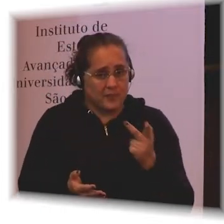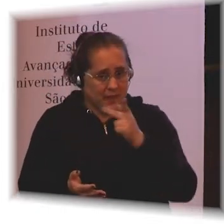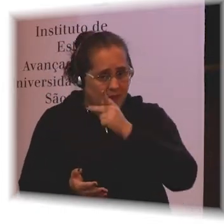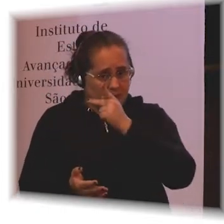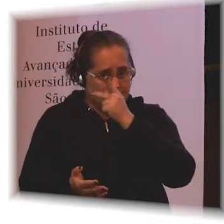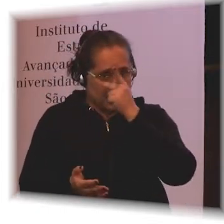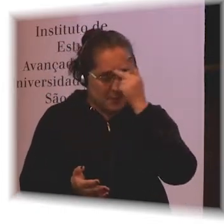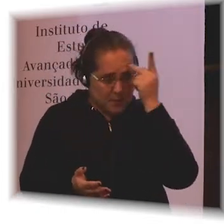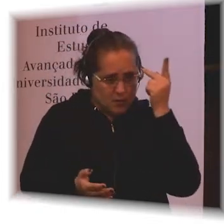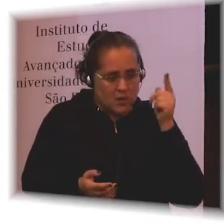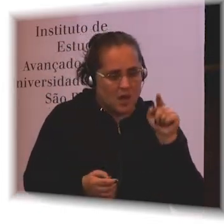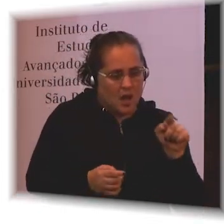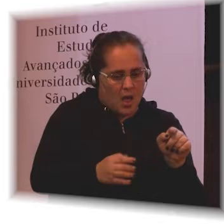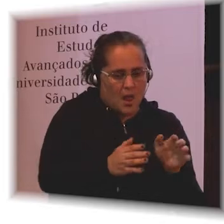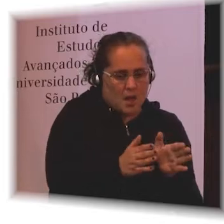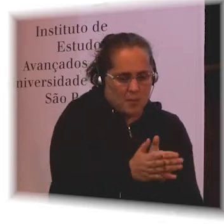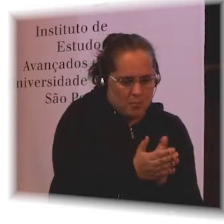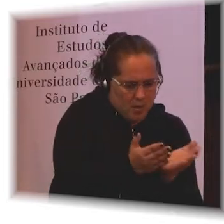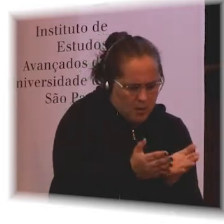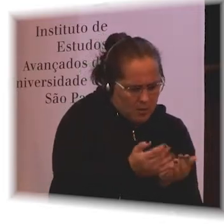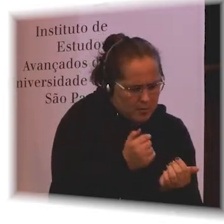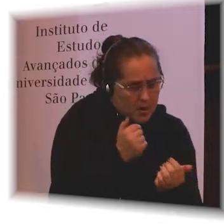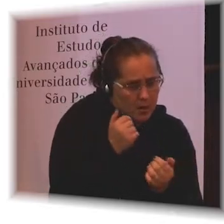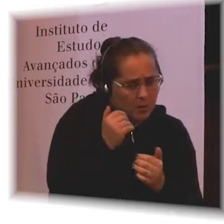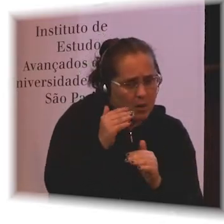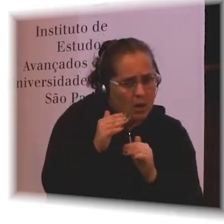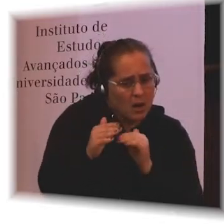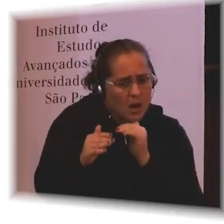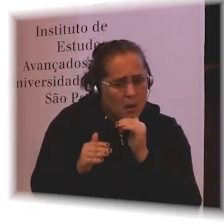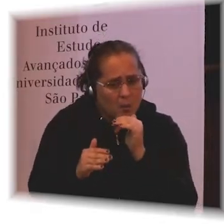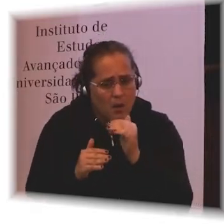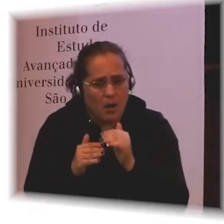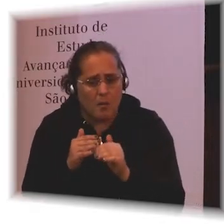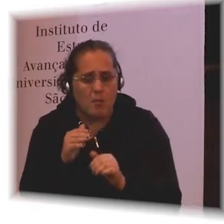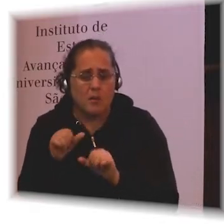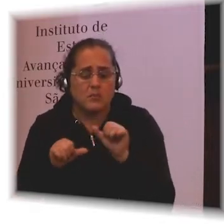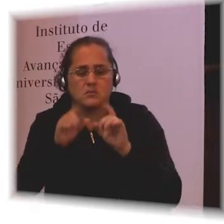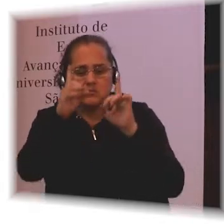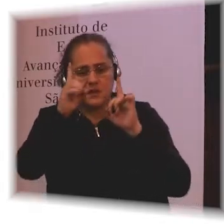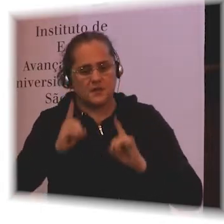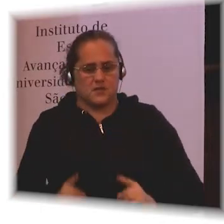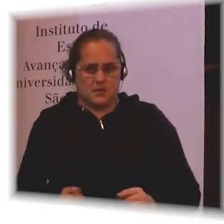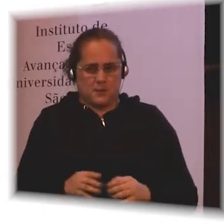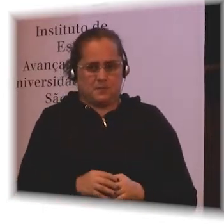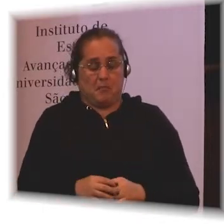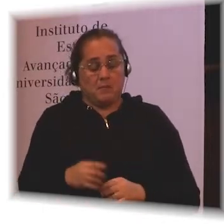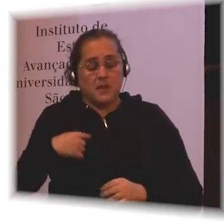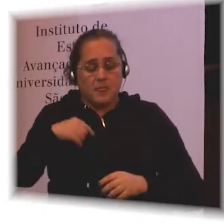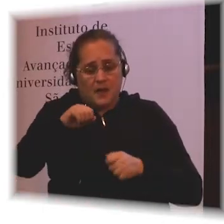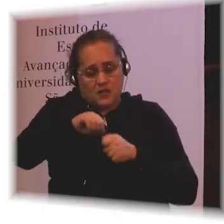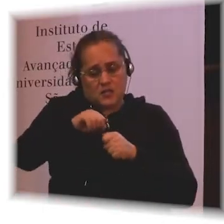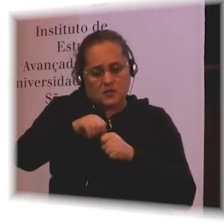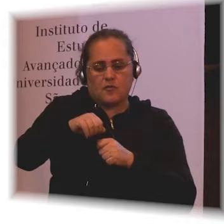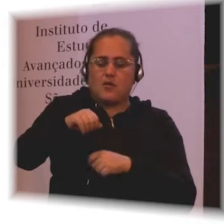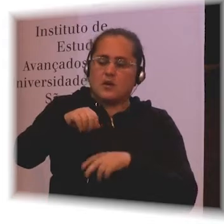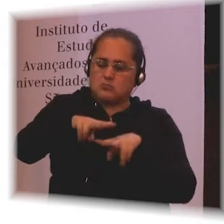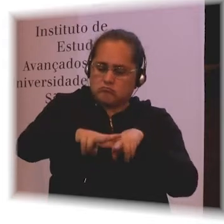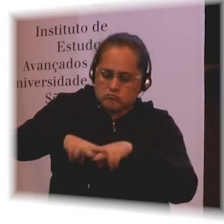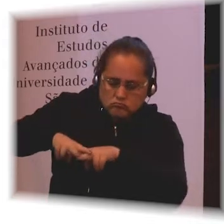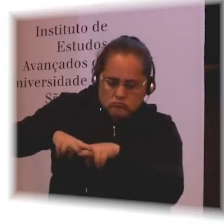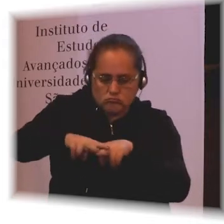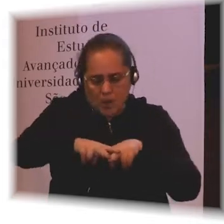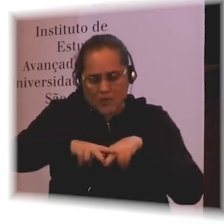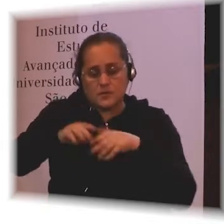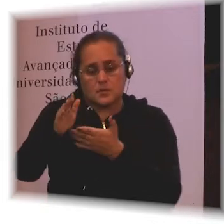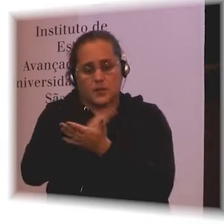very strong evidence. So we have just done a systematic review. In low million countries, we found 169